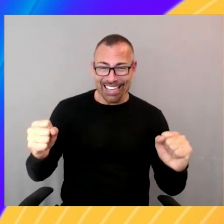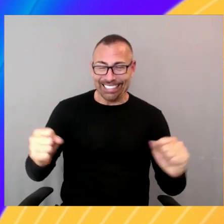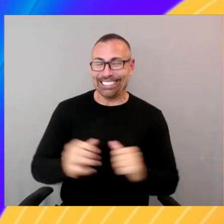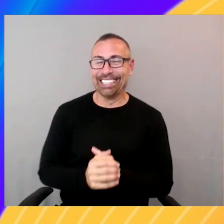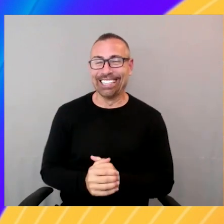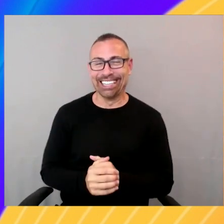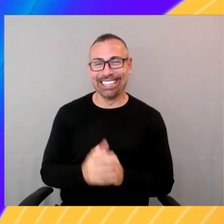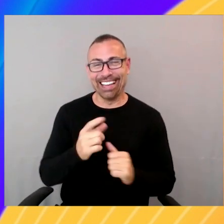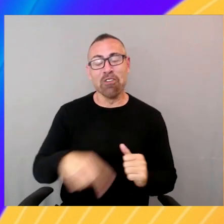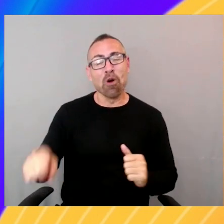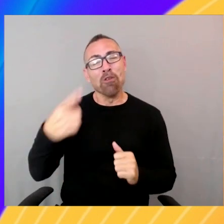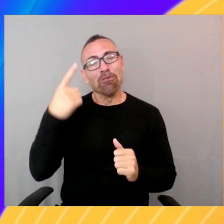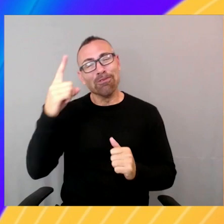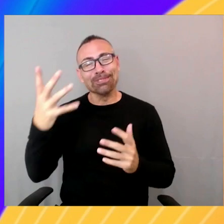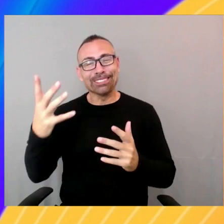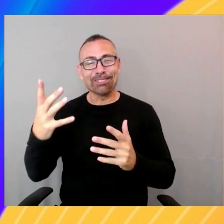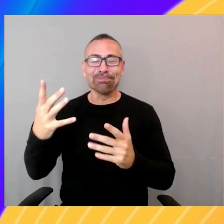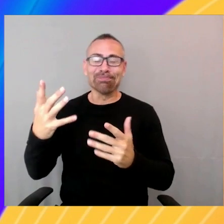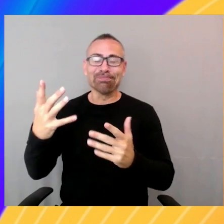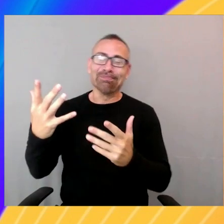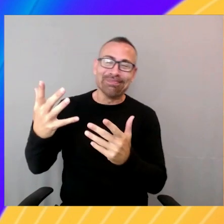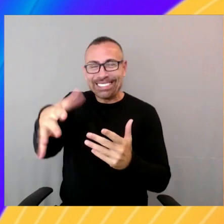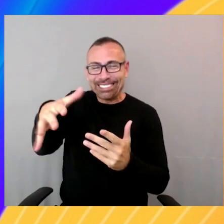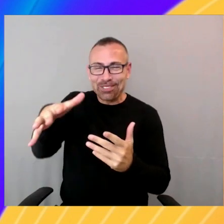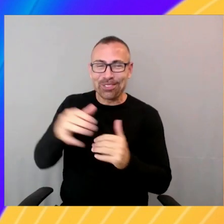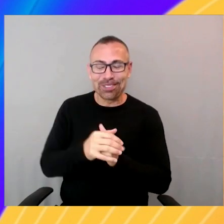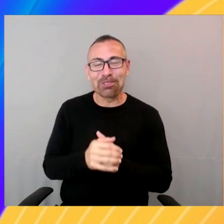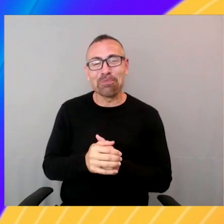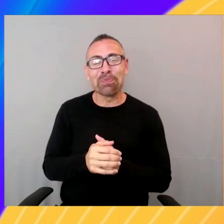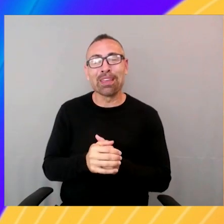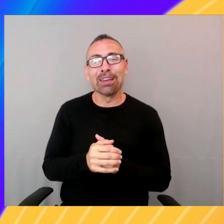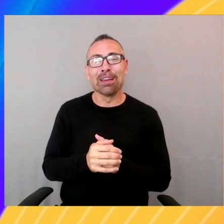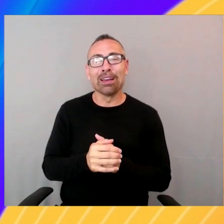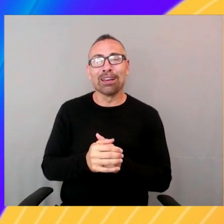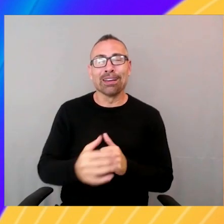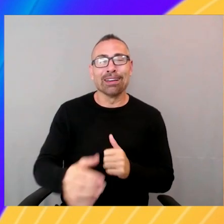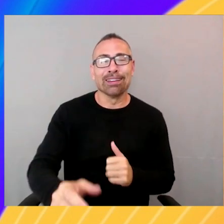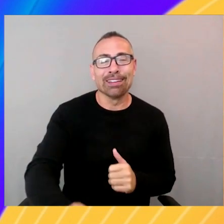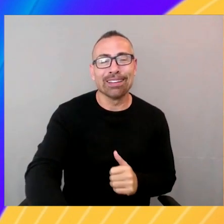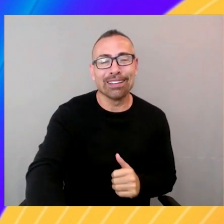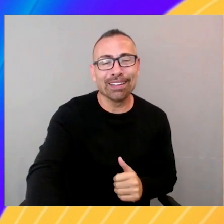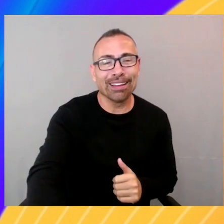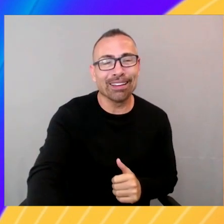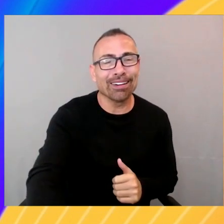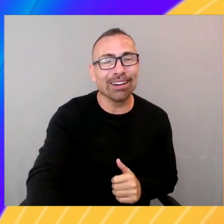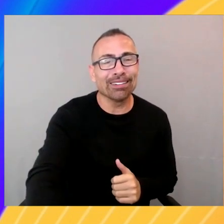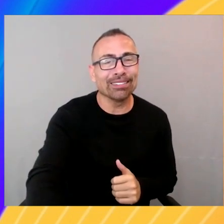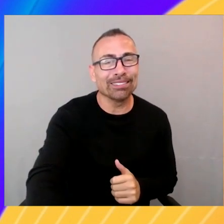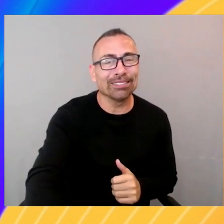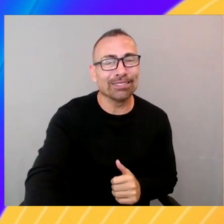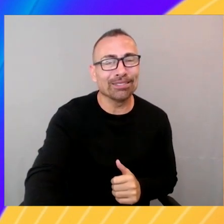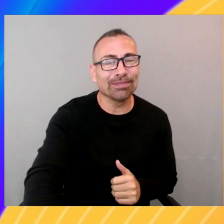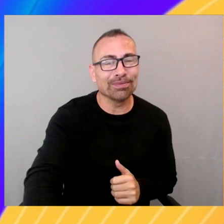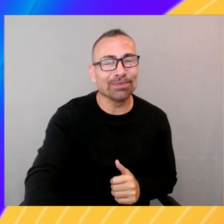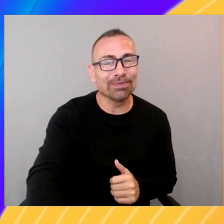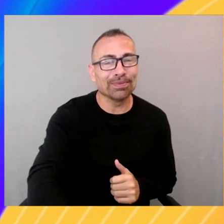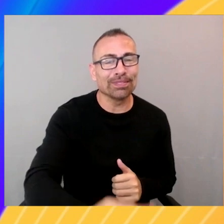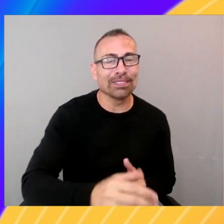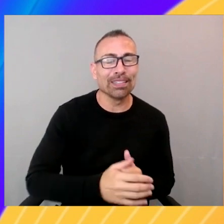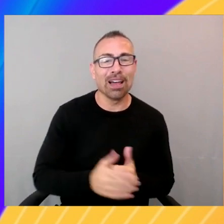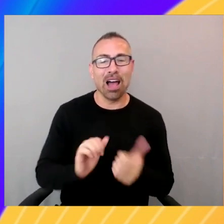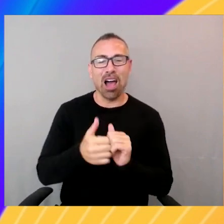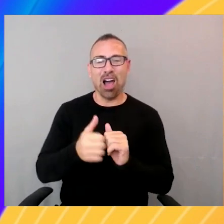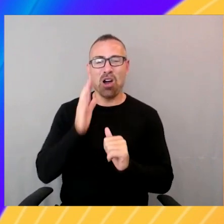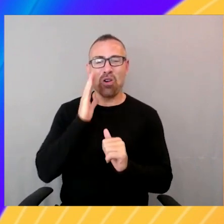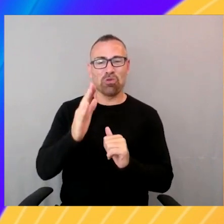degree. So the way we expect generative AI to transform customers, right? So where they're